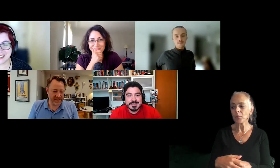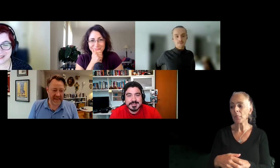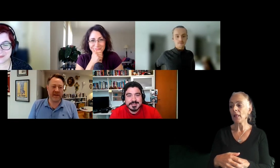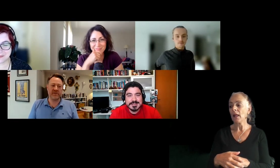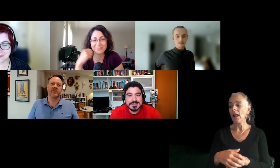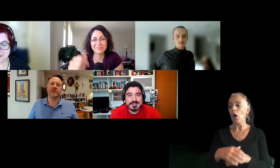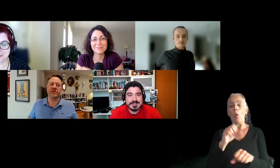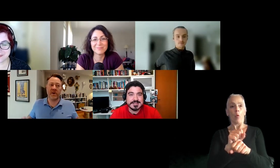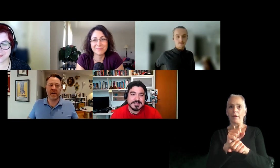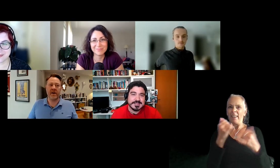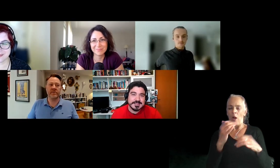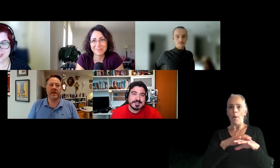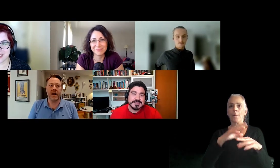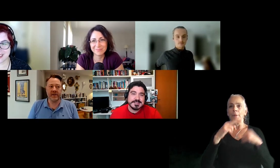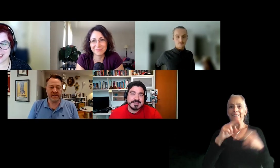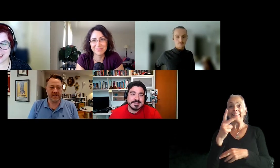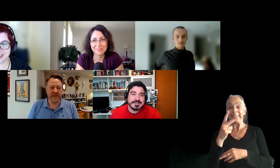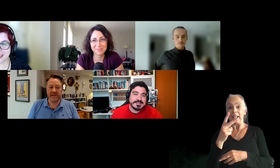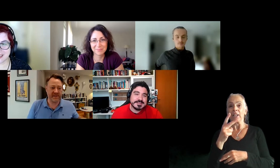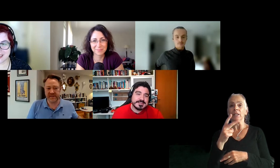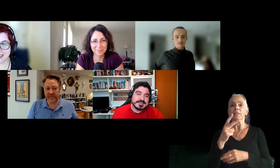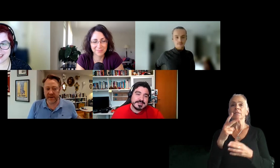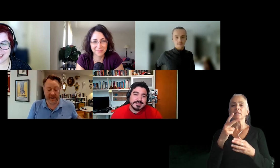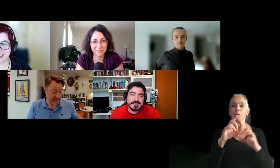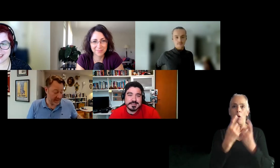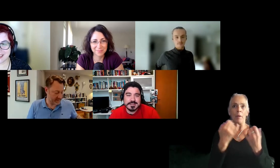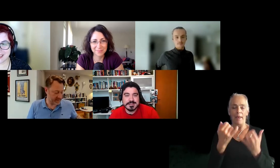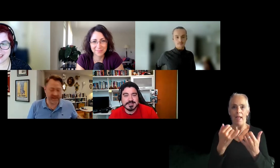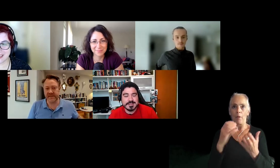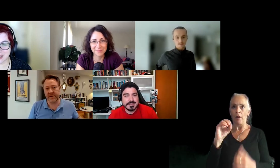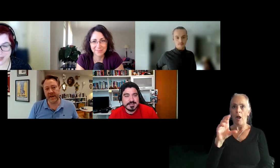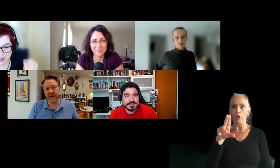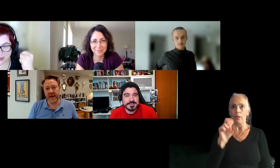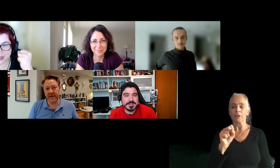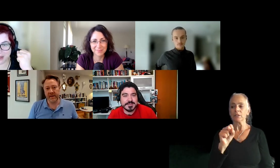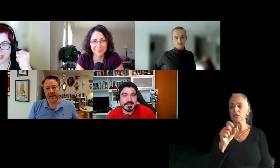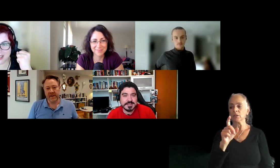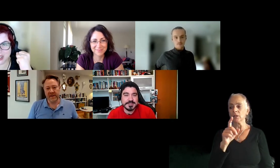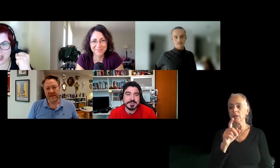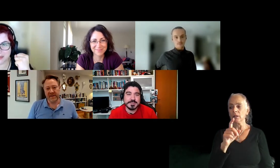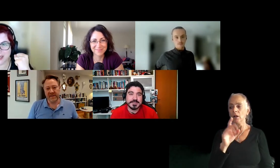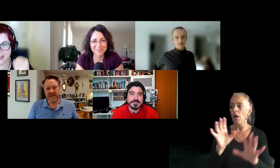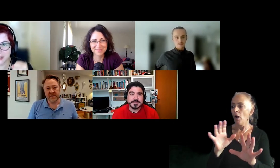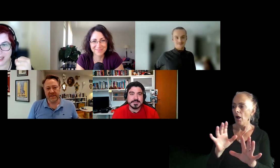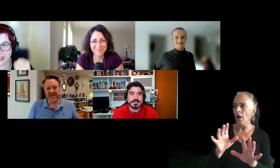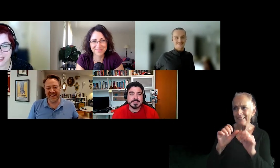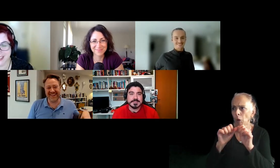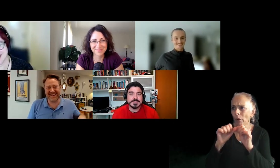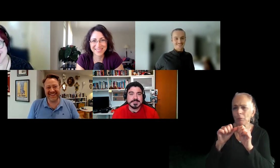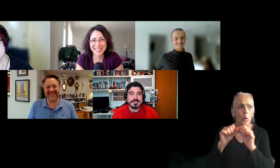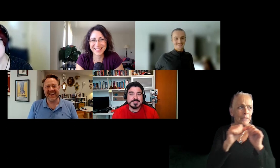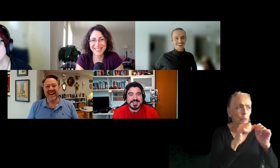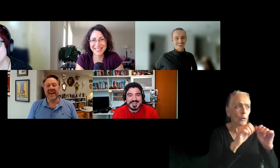building a second user research department now doing it at Oculus. And basically it's the same thing I did. It is the same thing it is. Don't stop. Please don't stop. Do it.